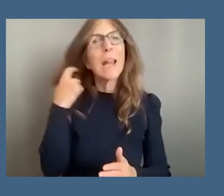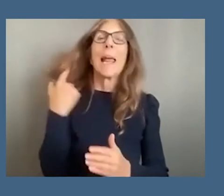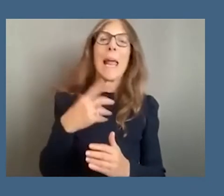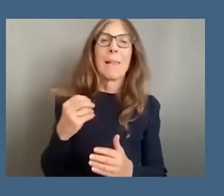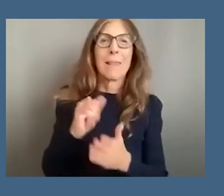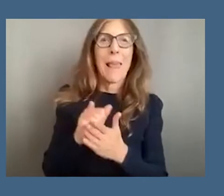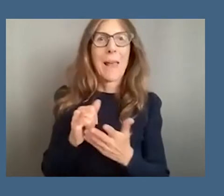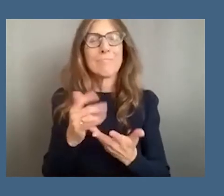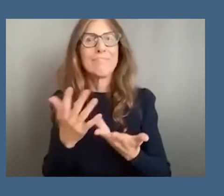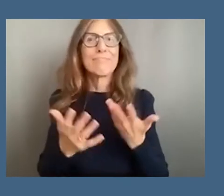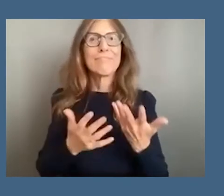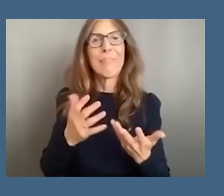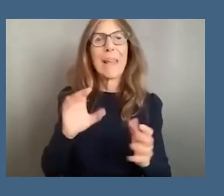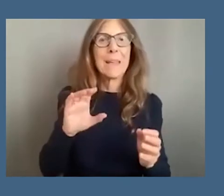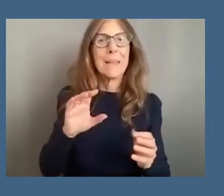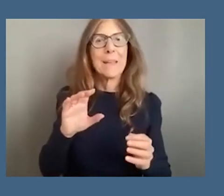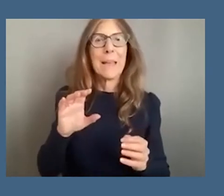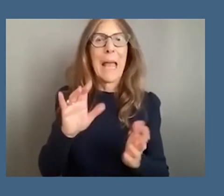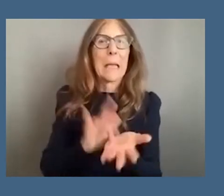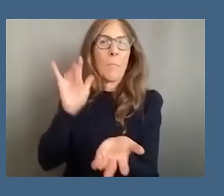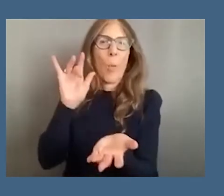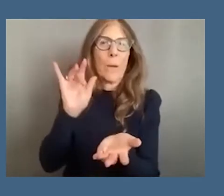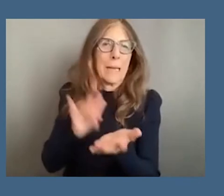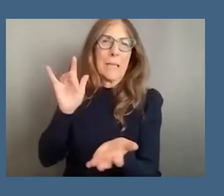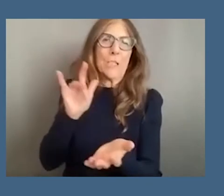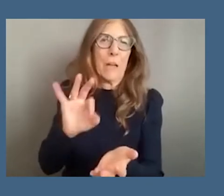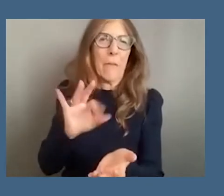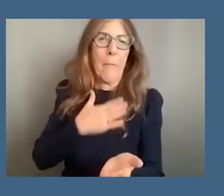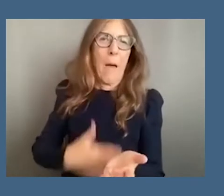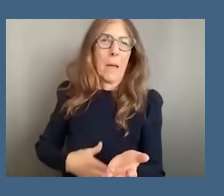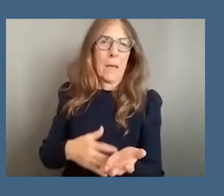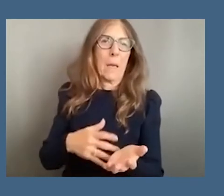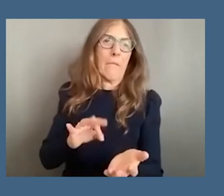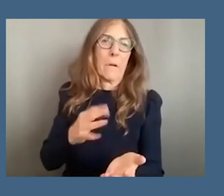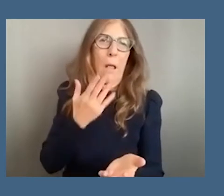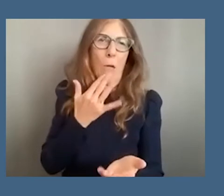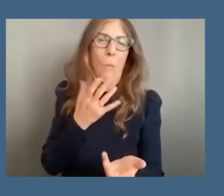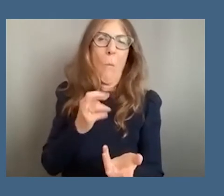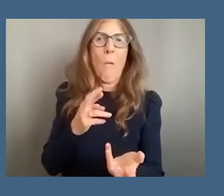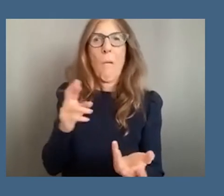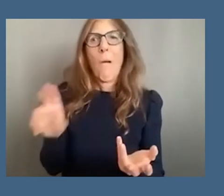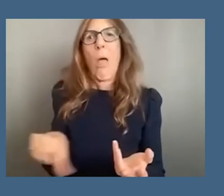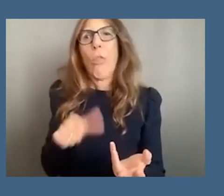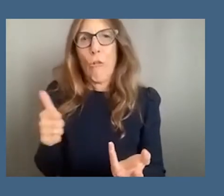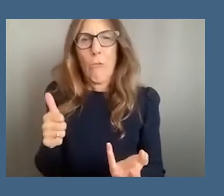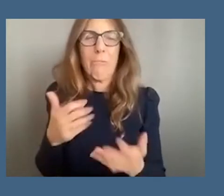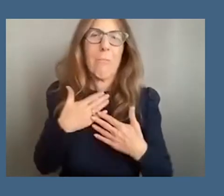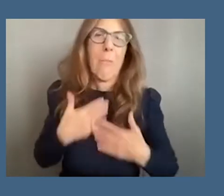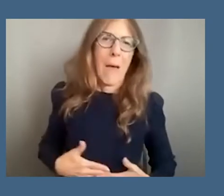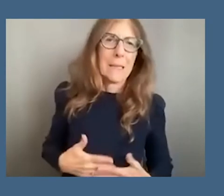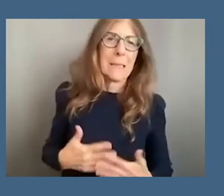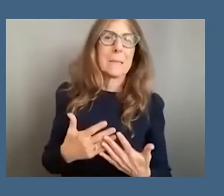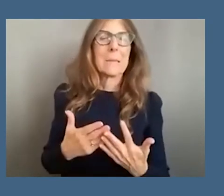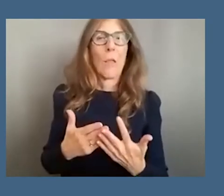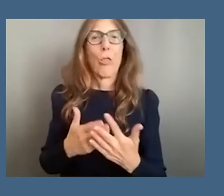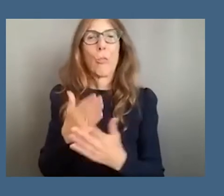caricaturing and exploitation of bodies of color or other bodies um through